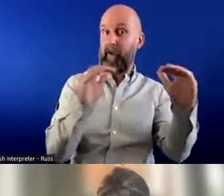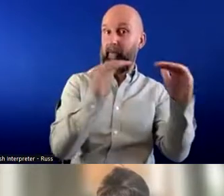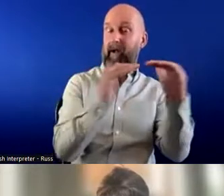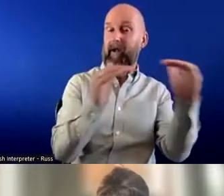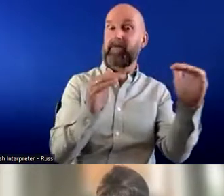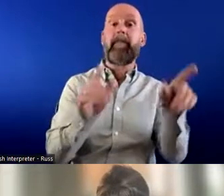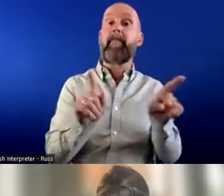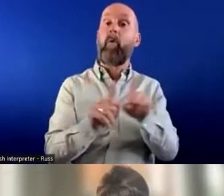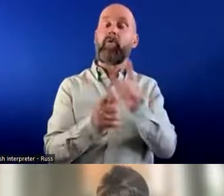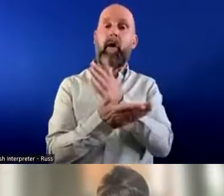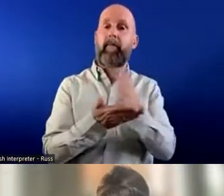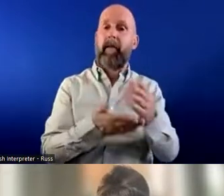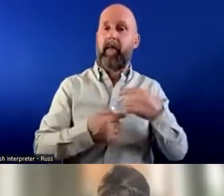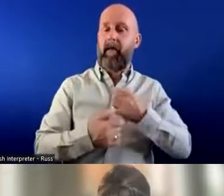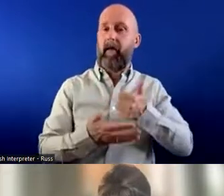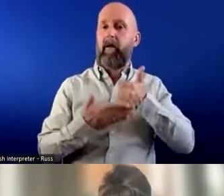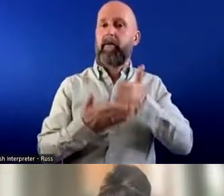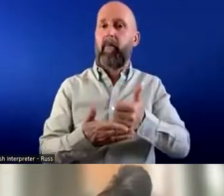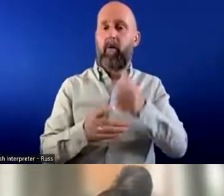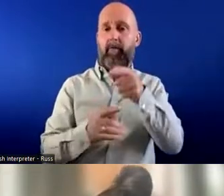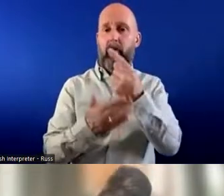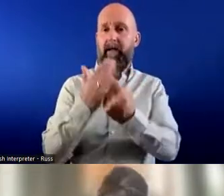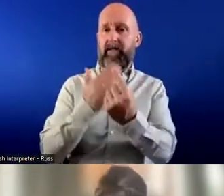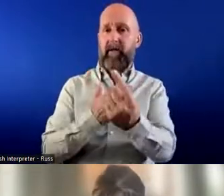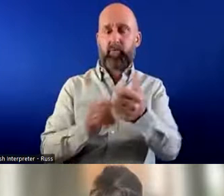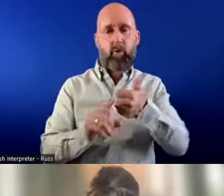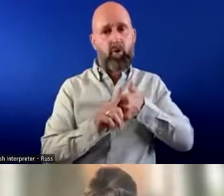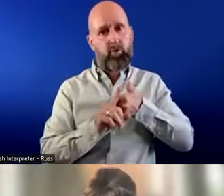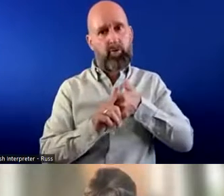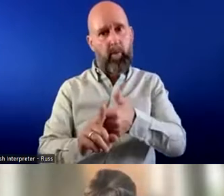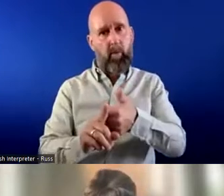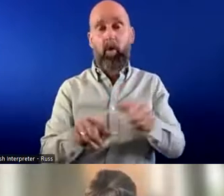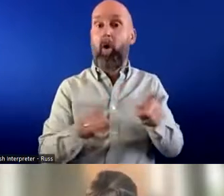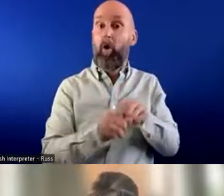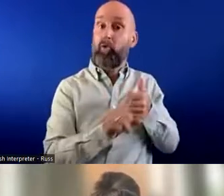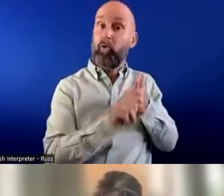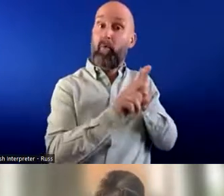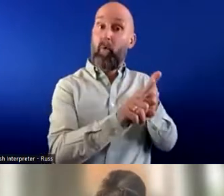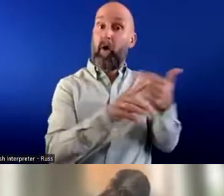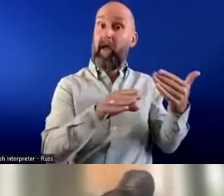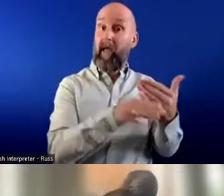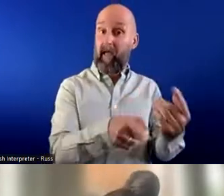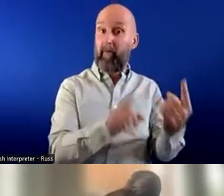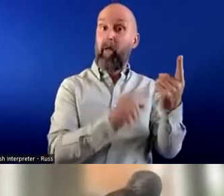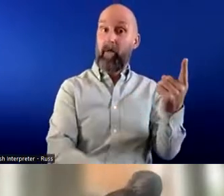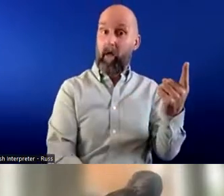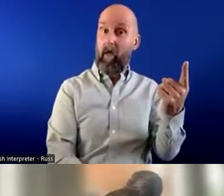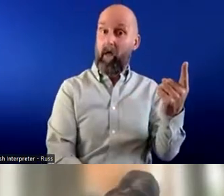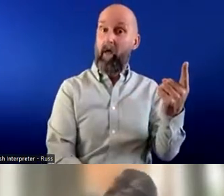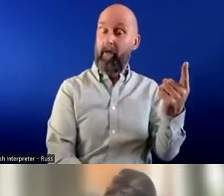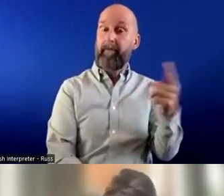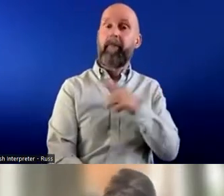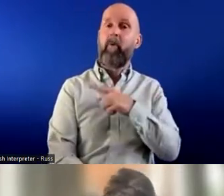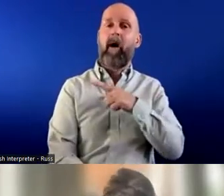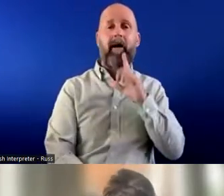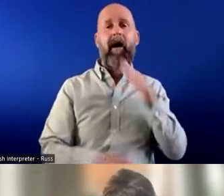that is required is for the individual, the disabled individual, but also for the employer. And I've been in this, this